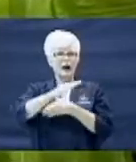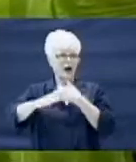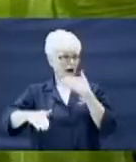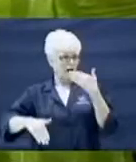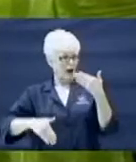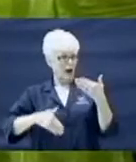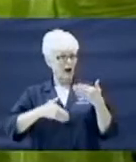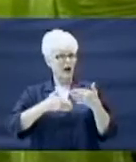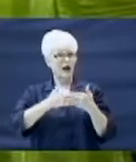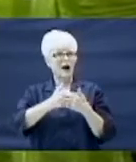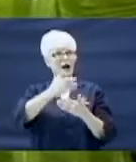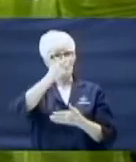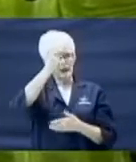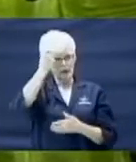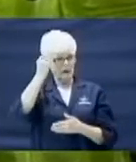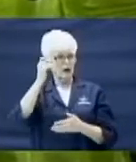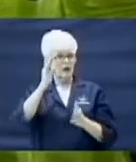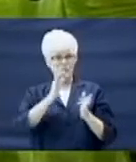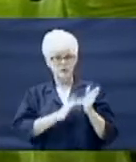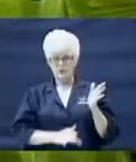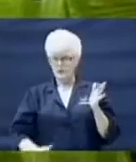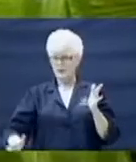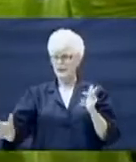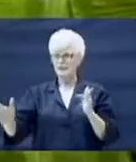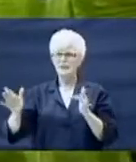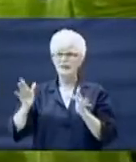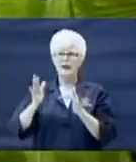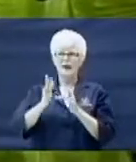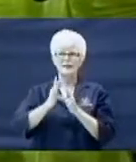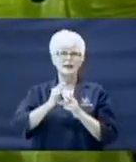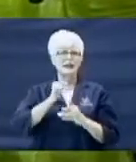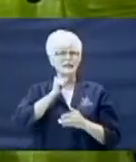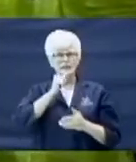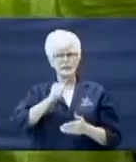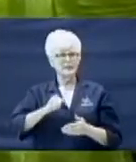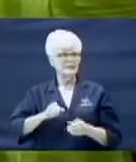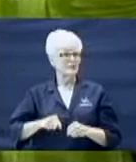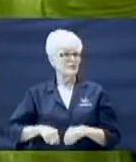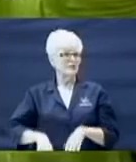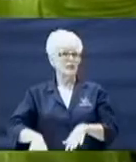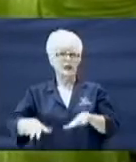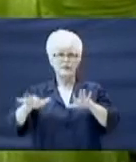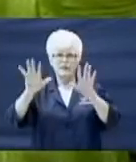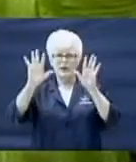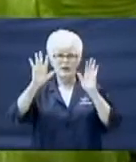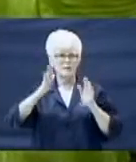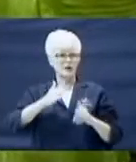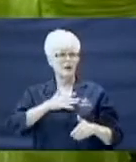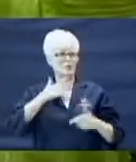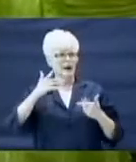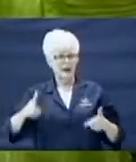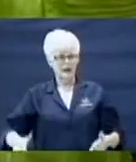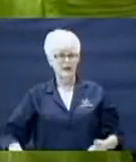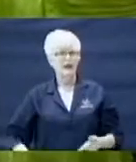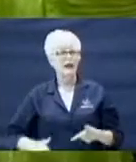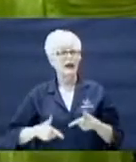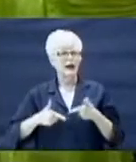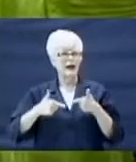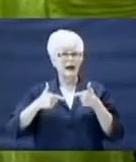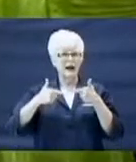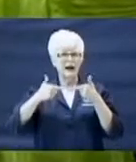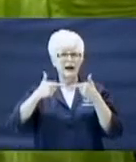All because Jesus didn't throw the clay